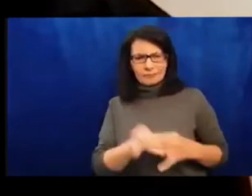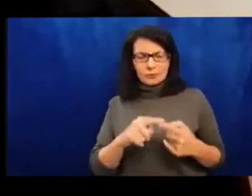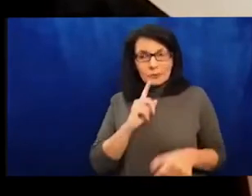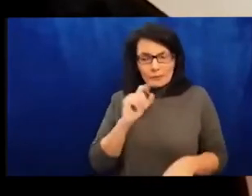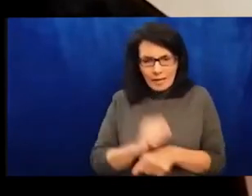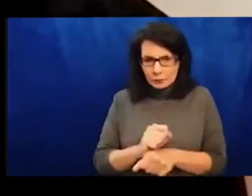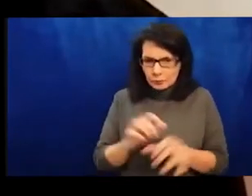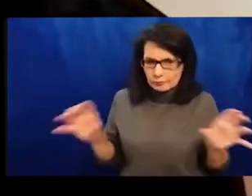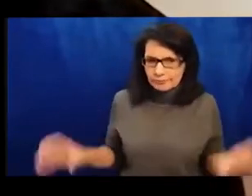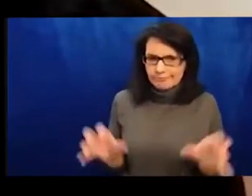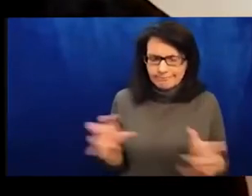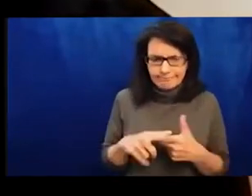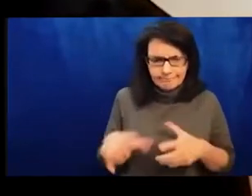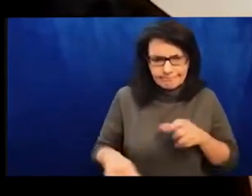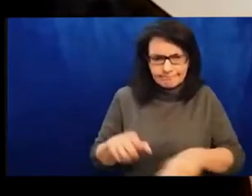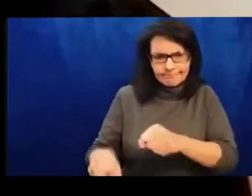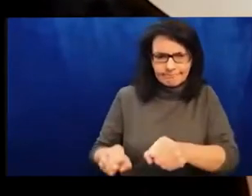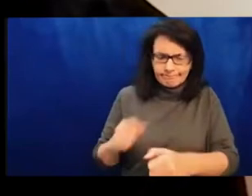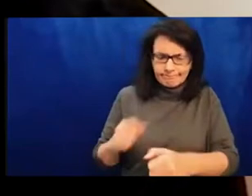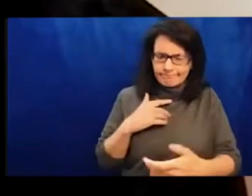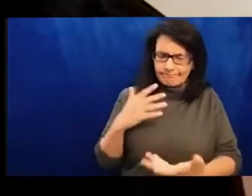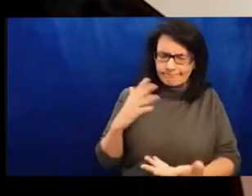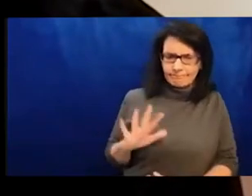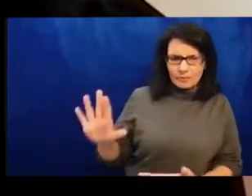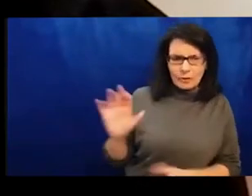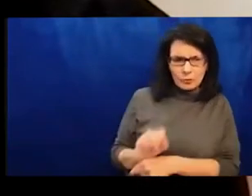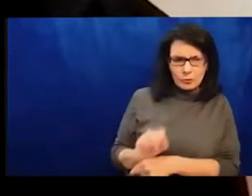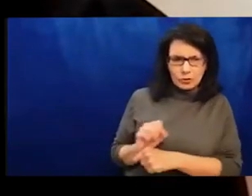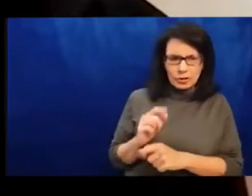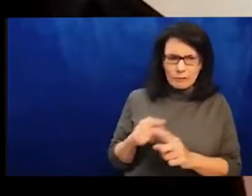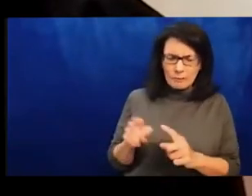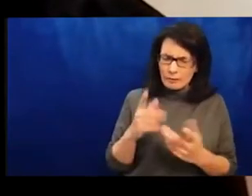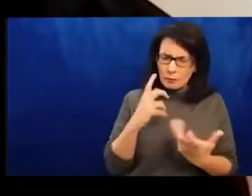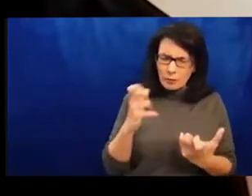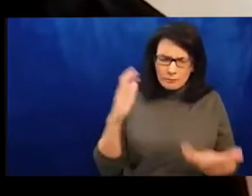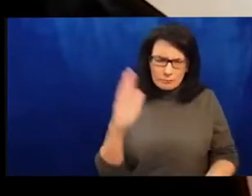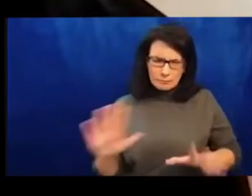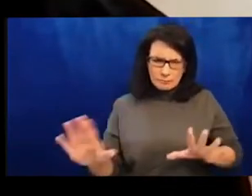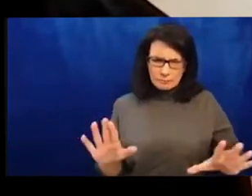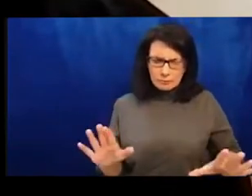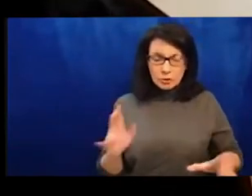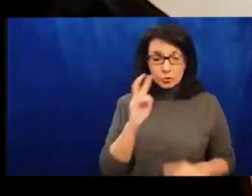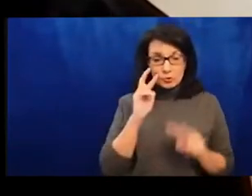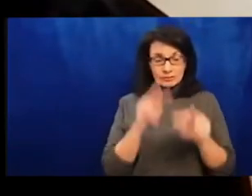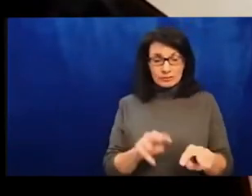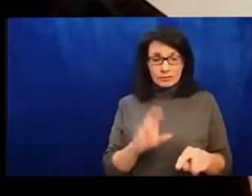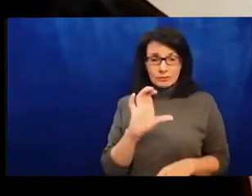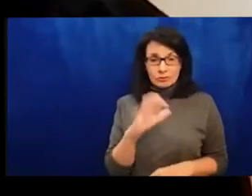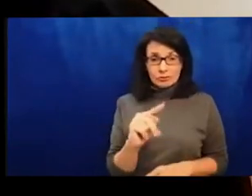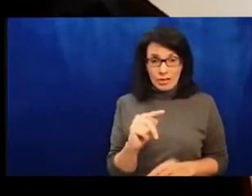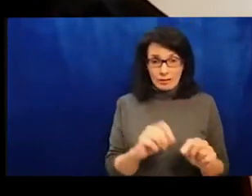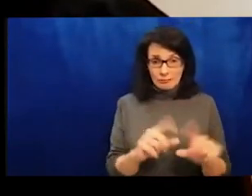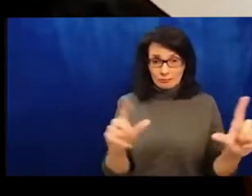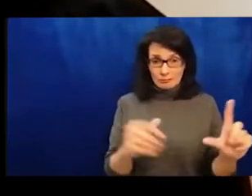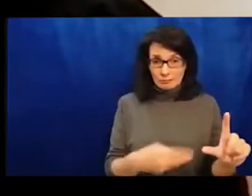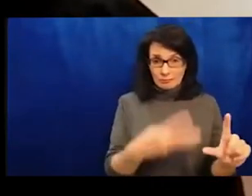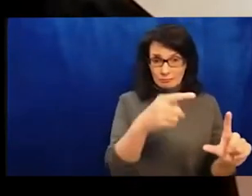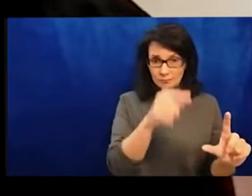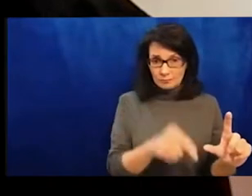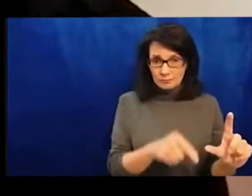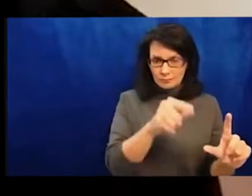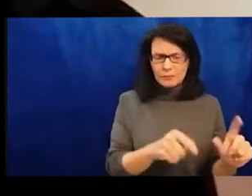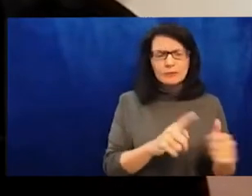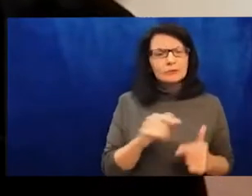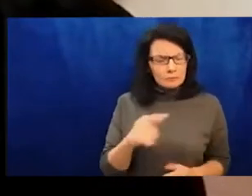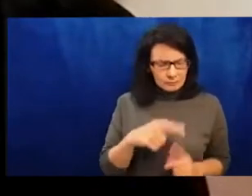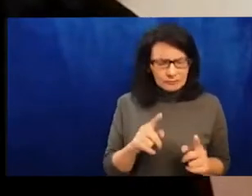this land is made possible by history of violence and erasure of Indigenous people. We understand that land acknowledgments are often used as an